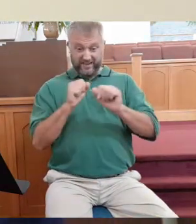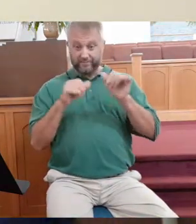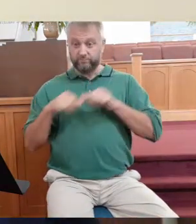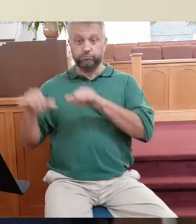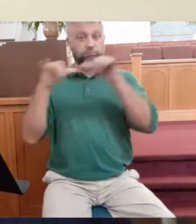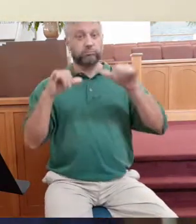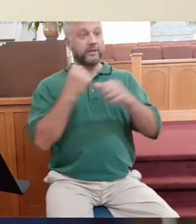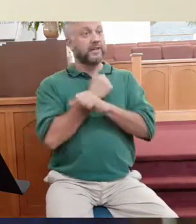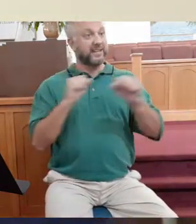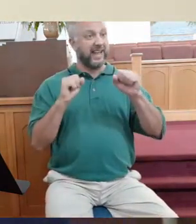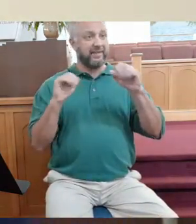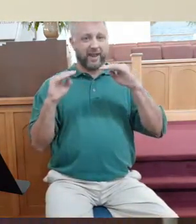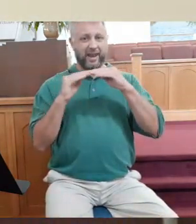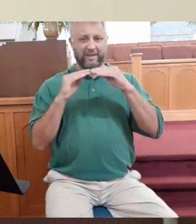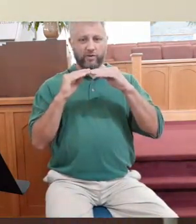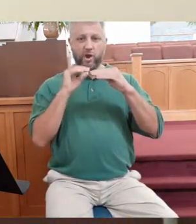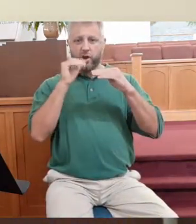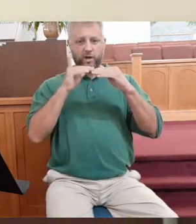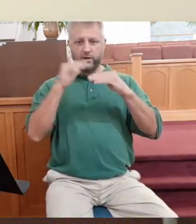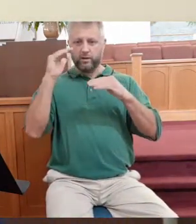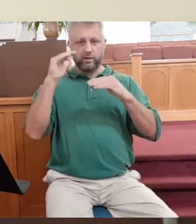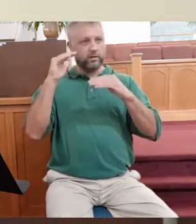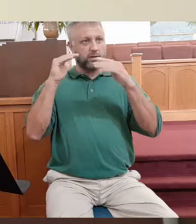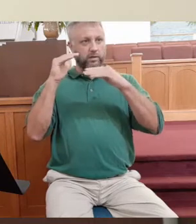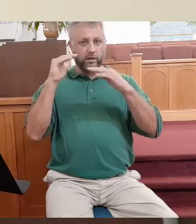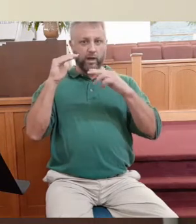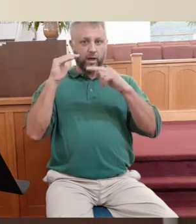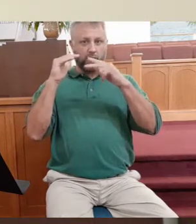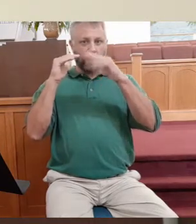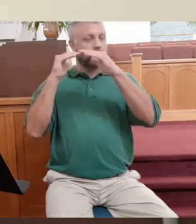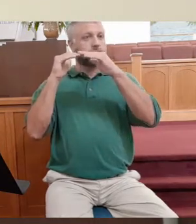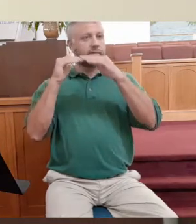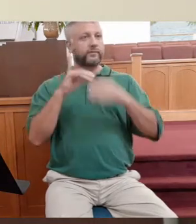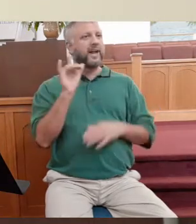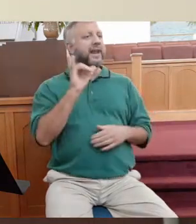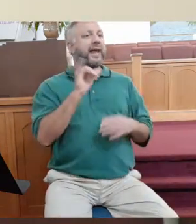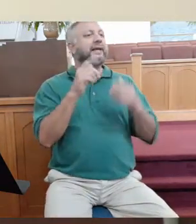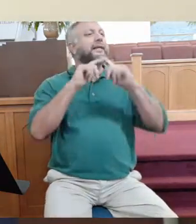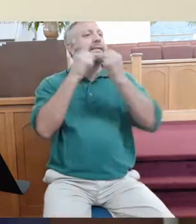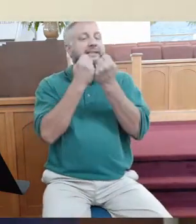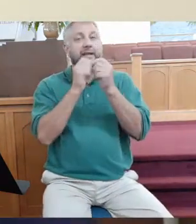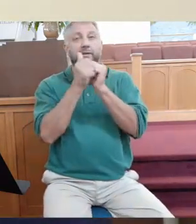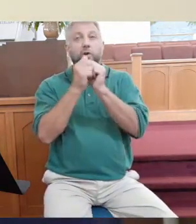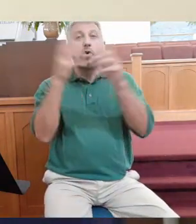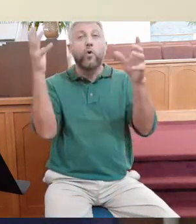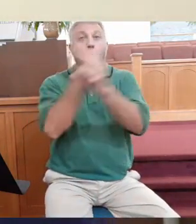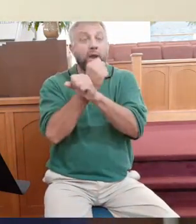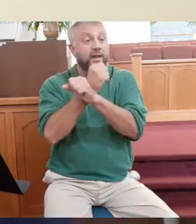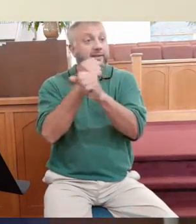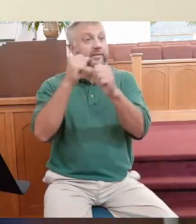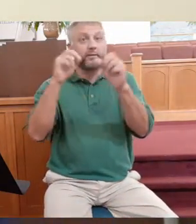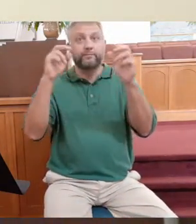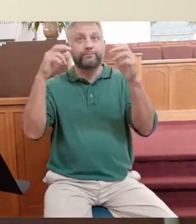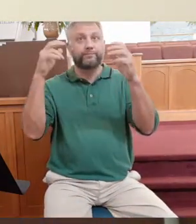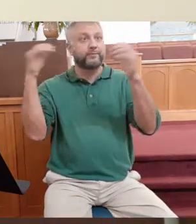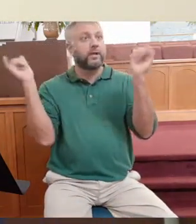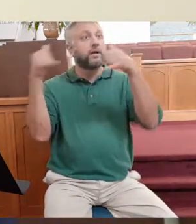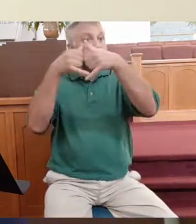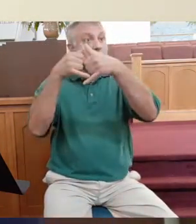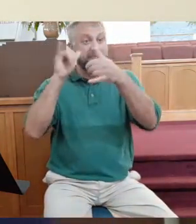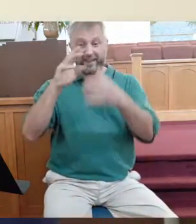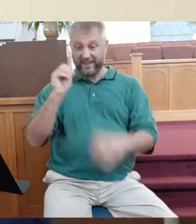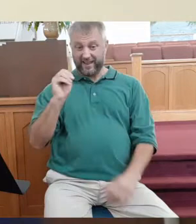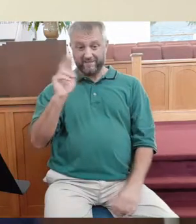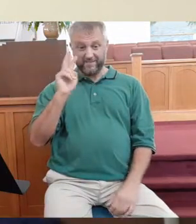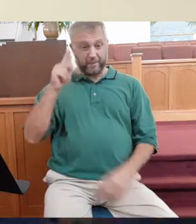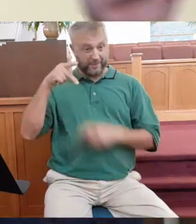That's the beauty of salvation. It's kind of like a sports team who wins the title. Guess what? The MVP of the